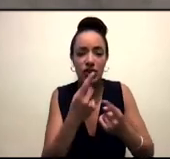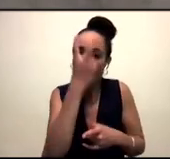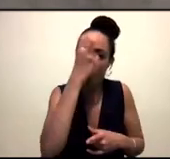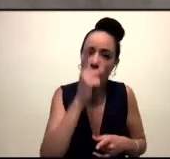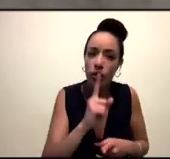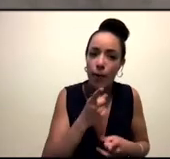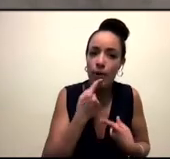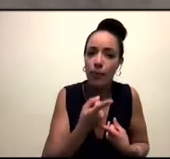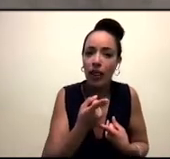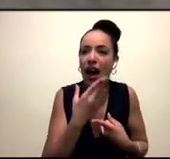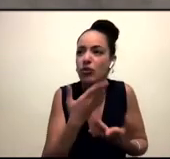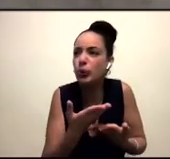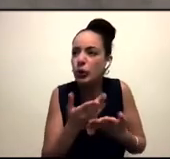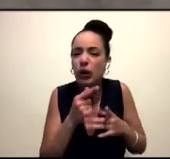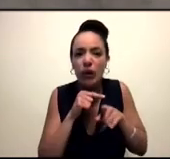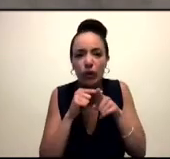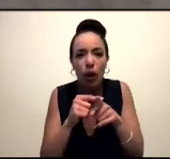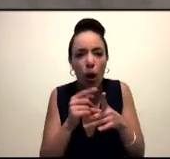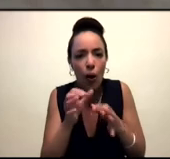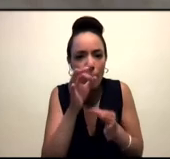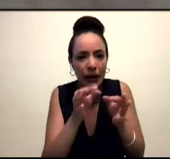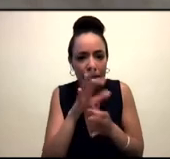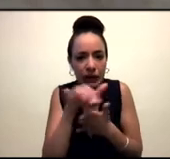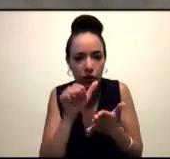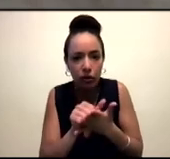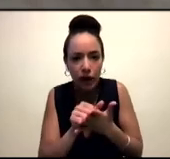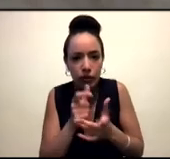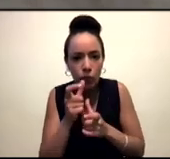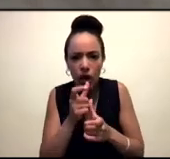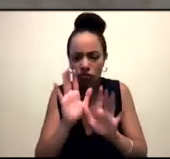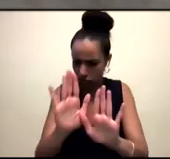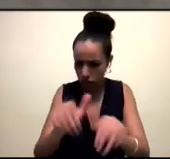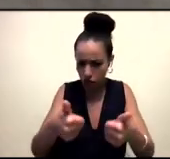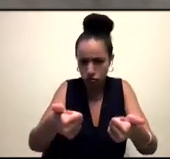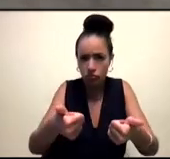they aren't saying the words that we say. just honoring people on their terms, past and present and future.